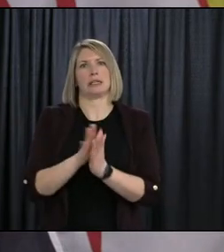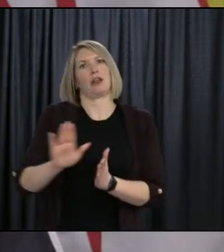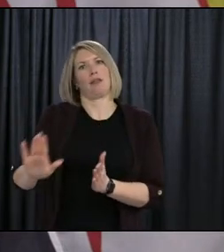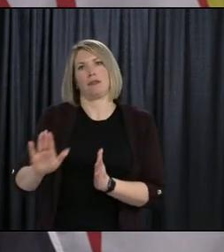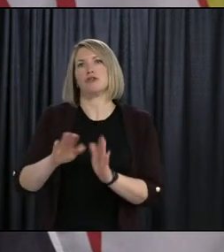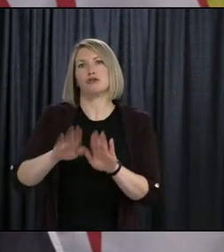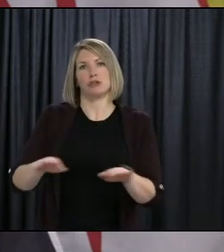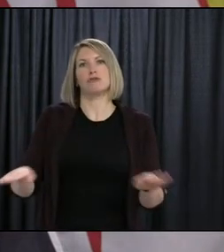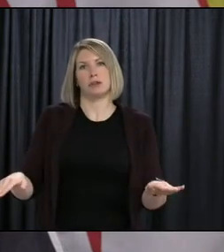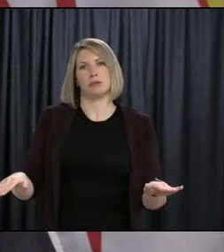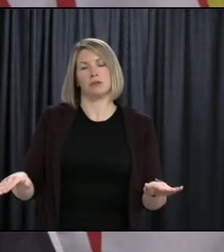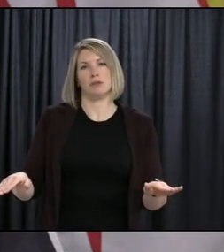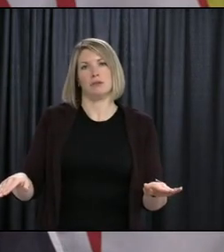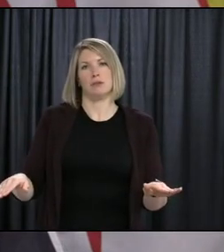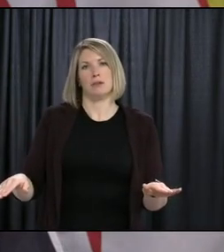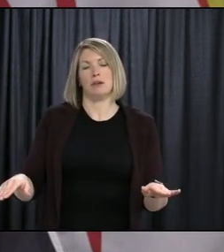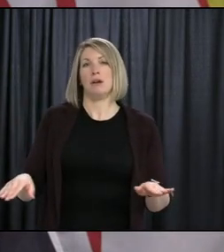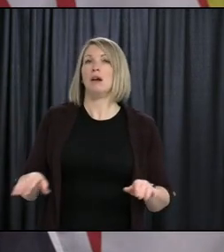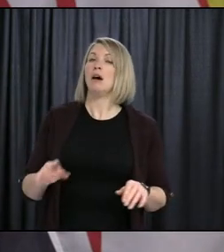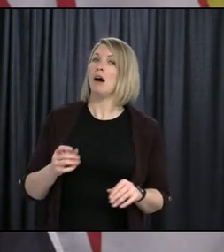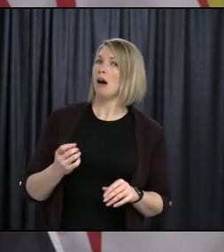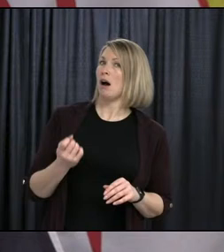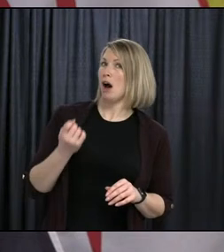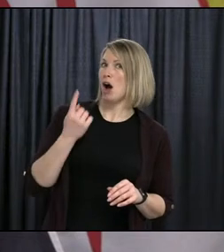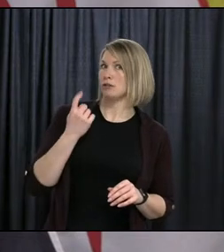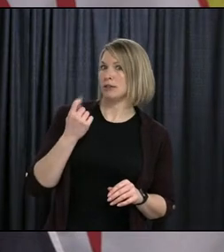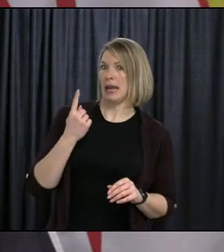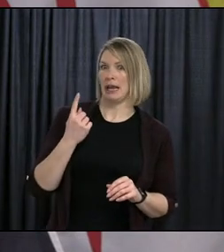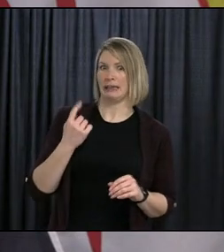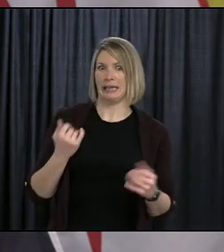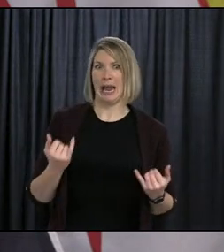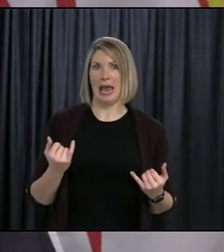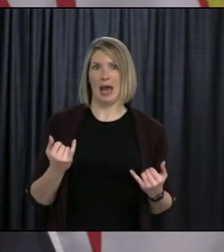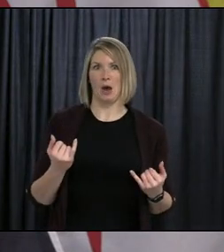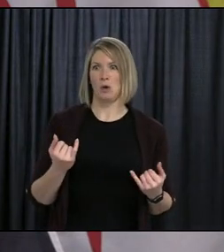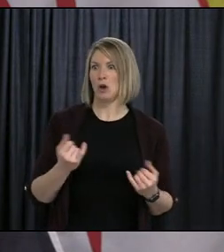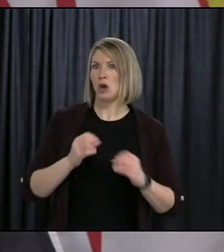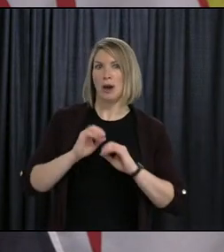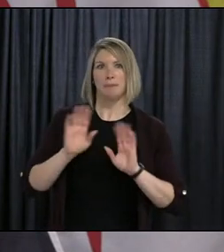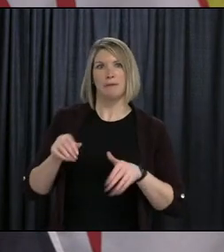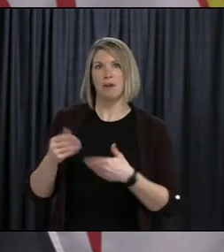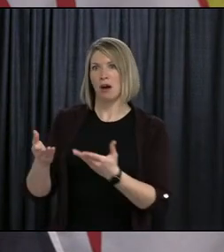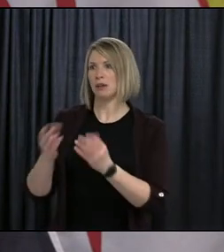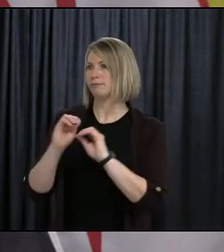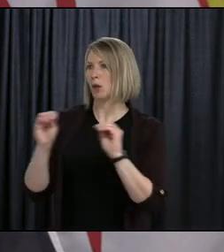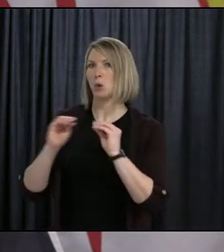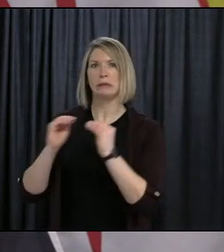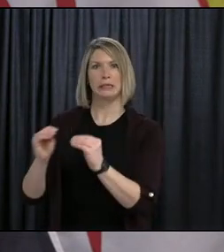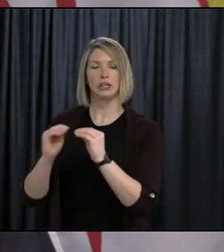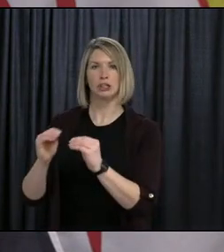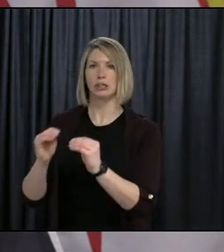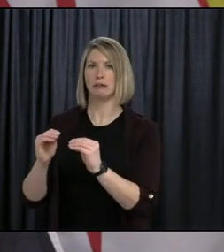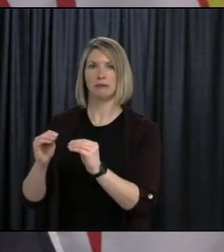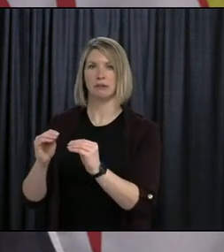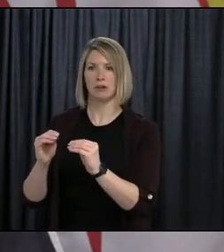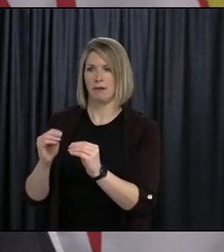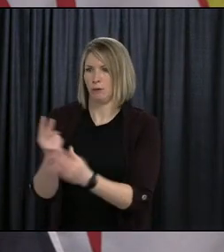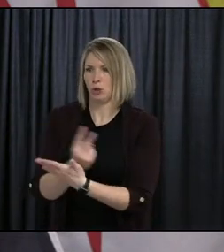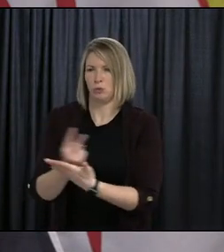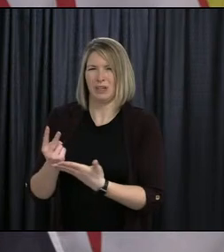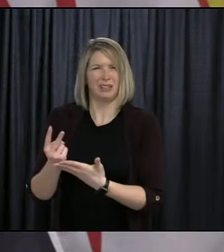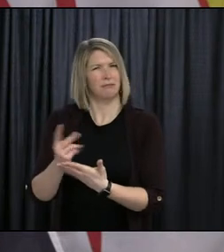disagree with the notion that no learning would be occurring in that our very capable student support teams